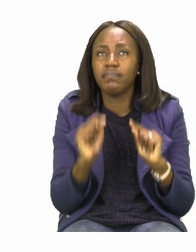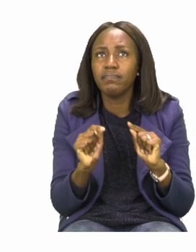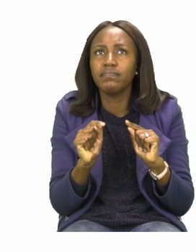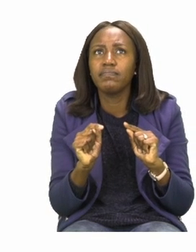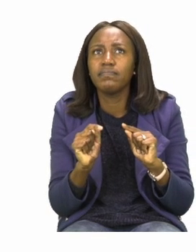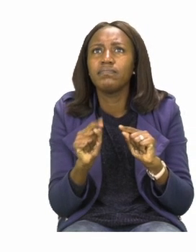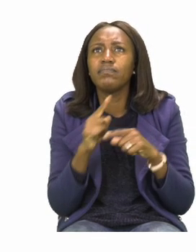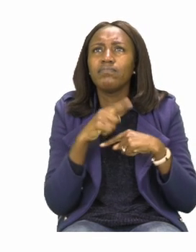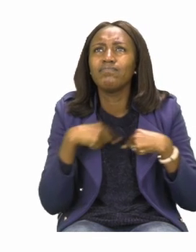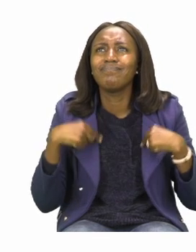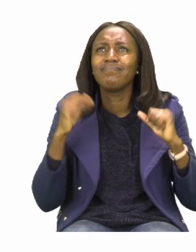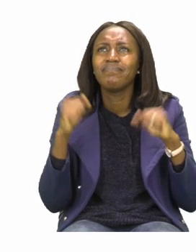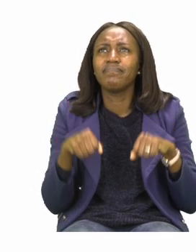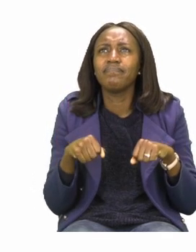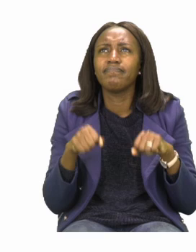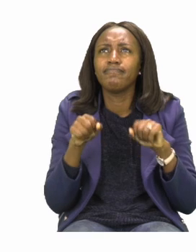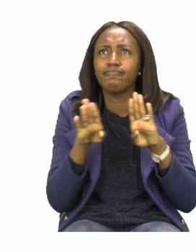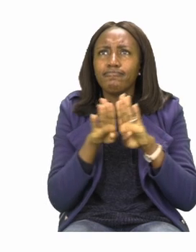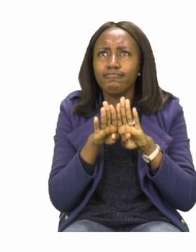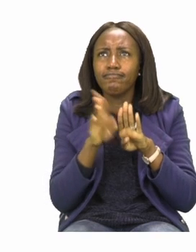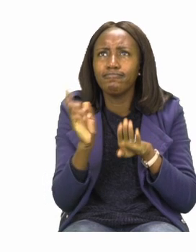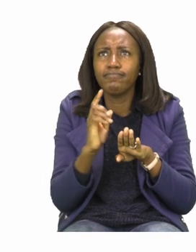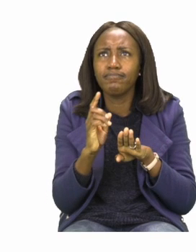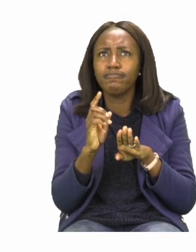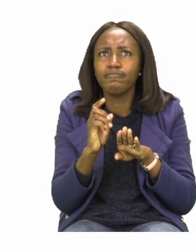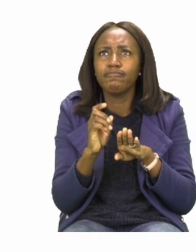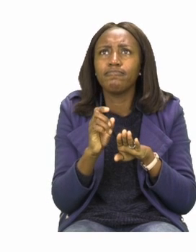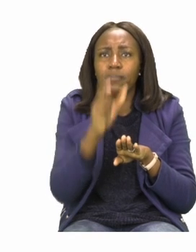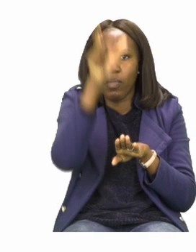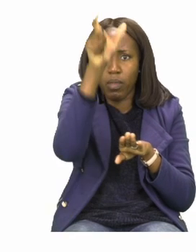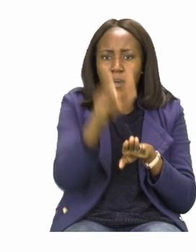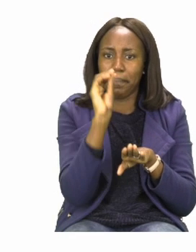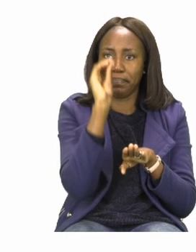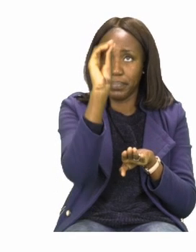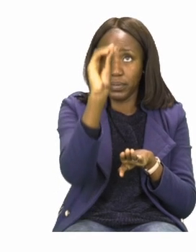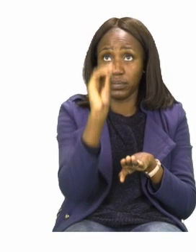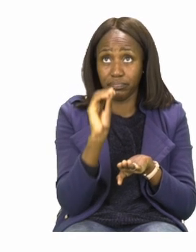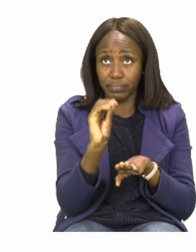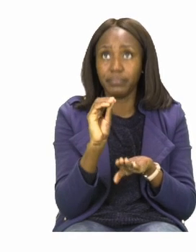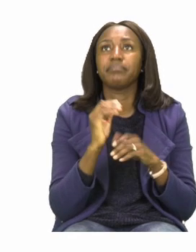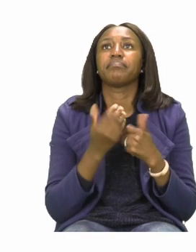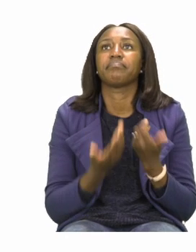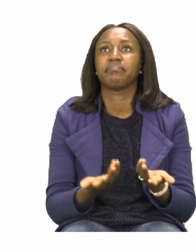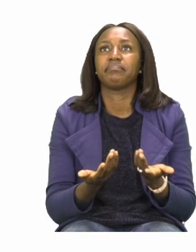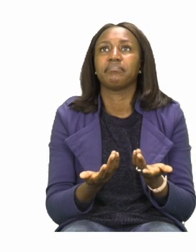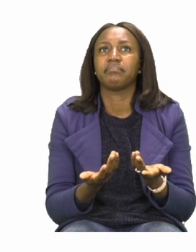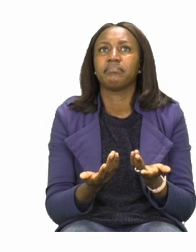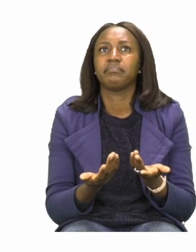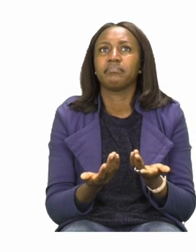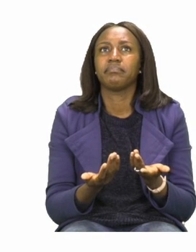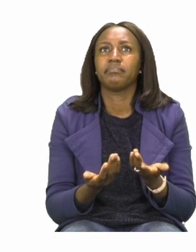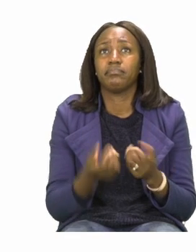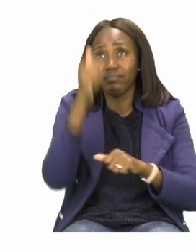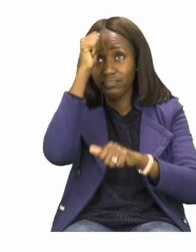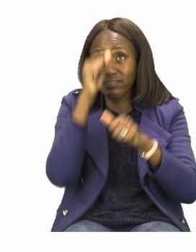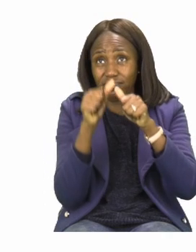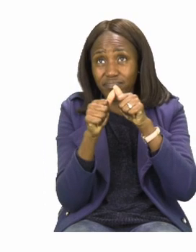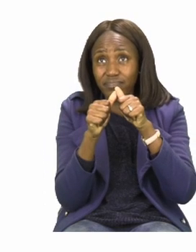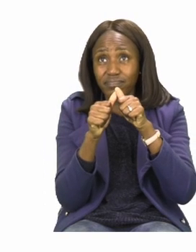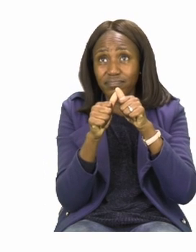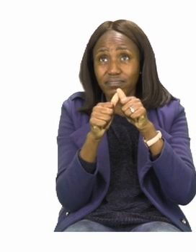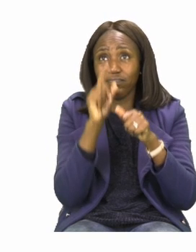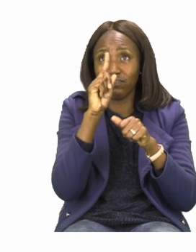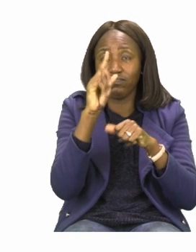to make sure that we make a pictograph. Now, remember, one brick that we draw